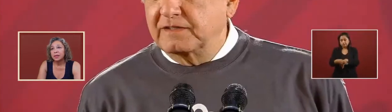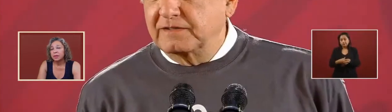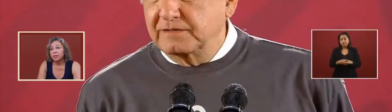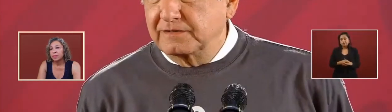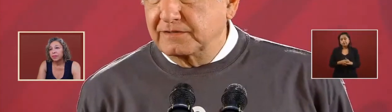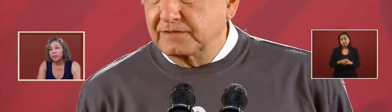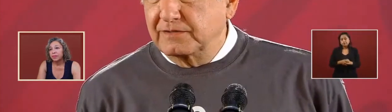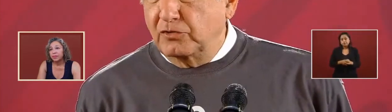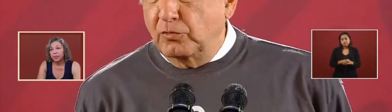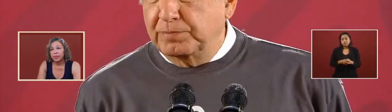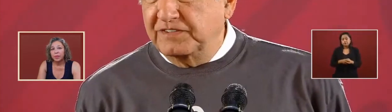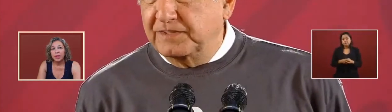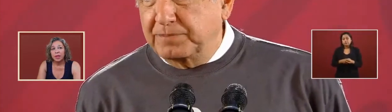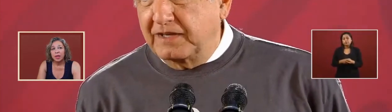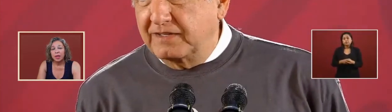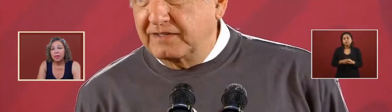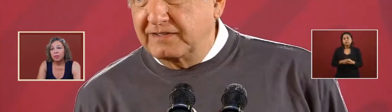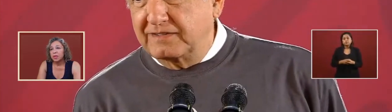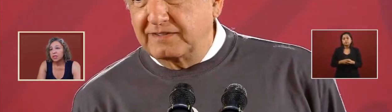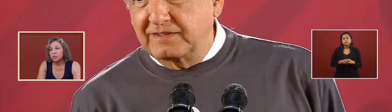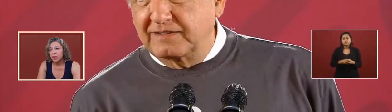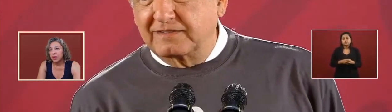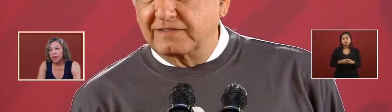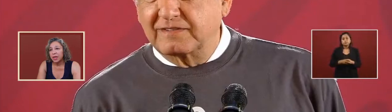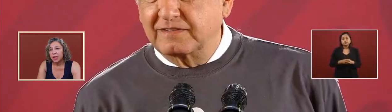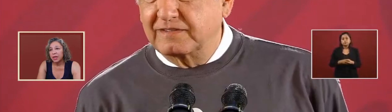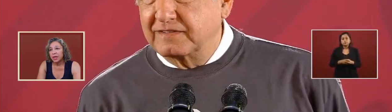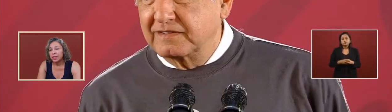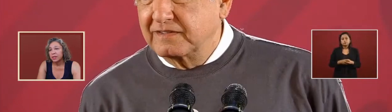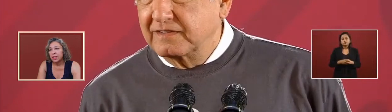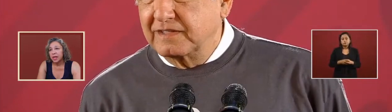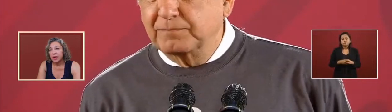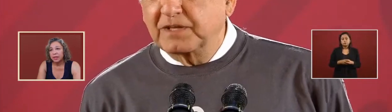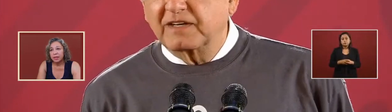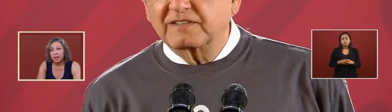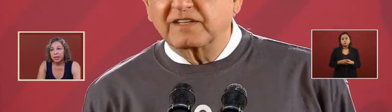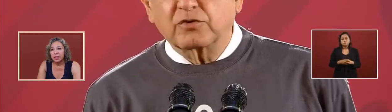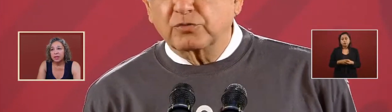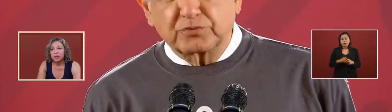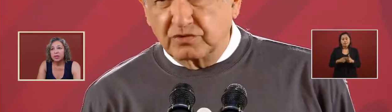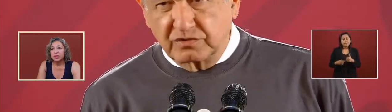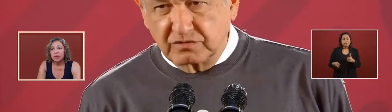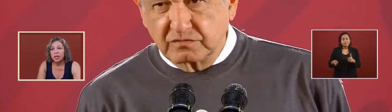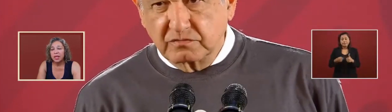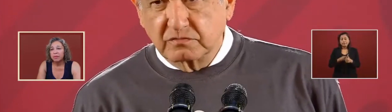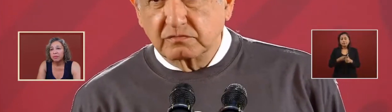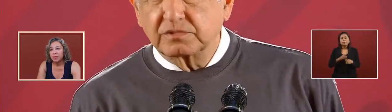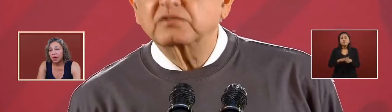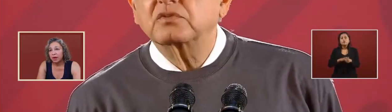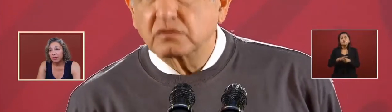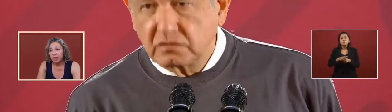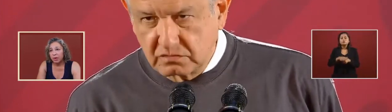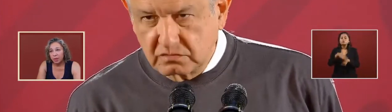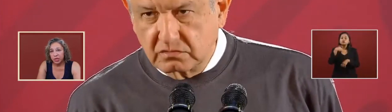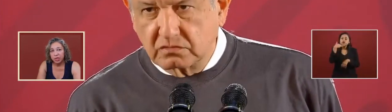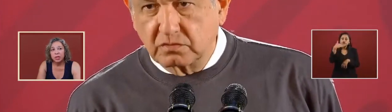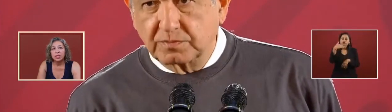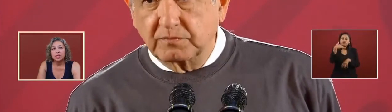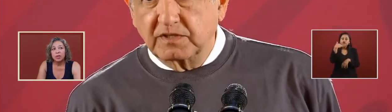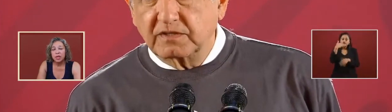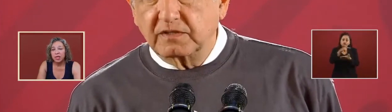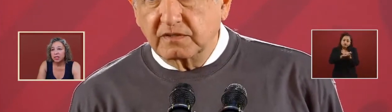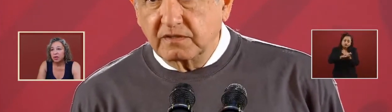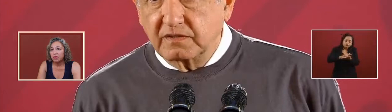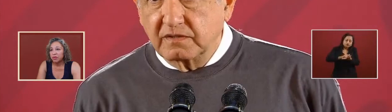the principal thing is that to clean them out of corruption